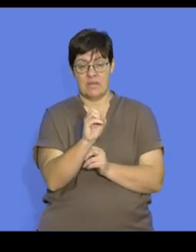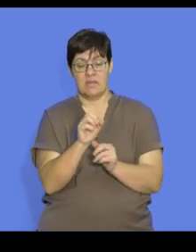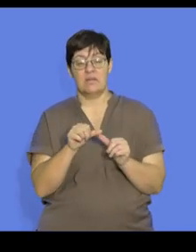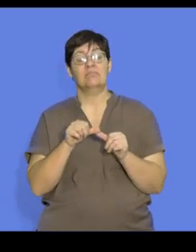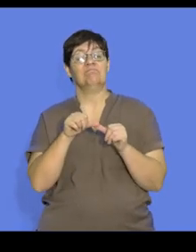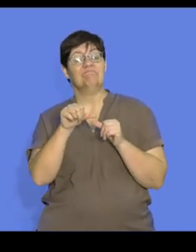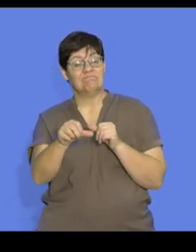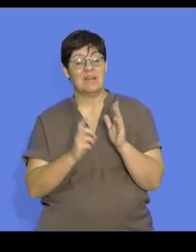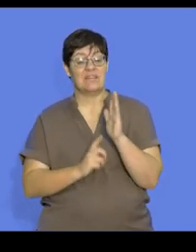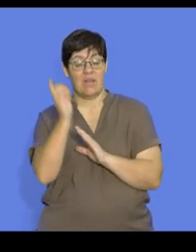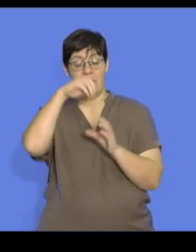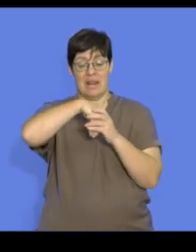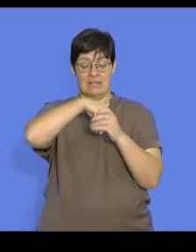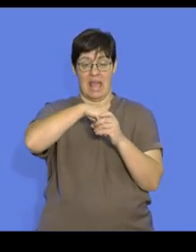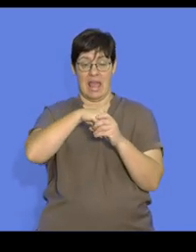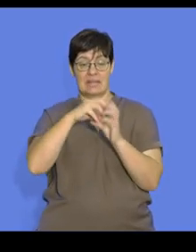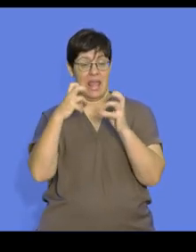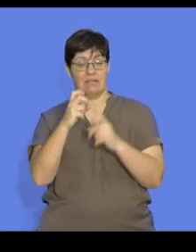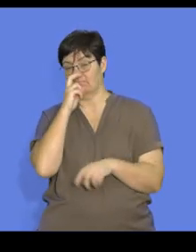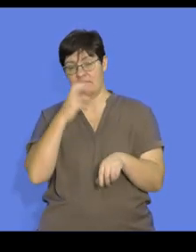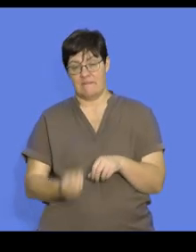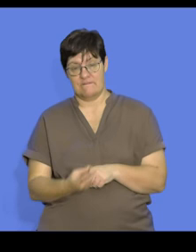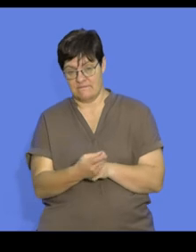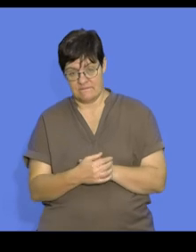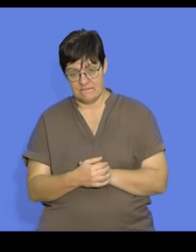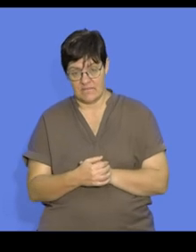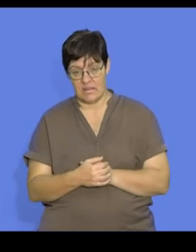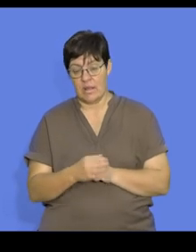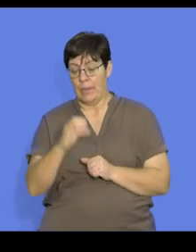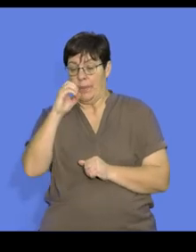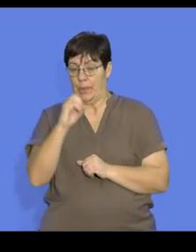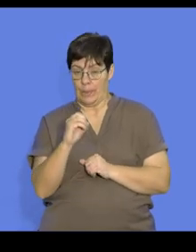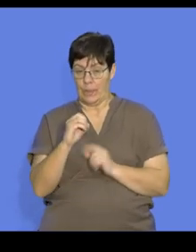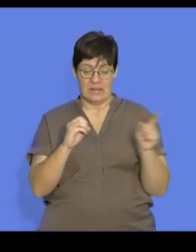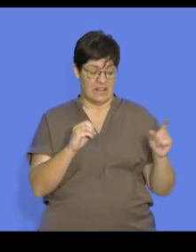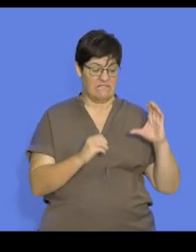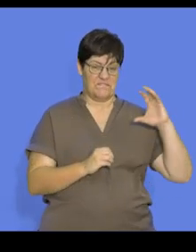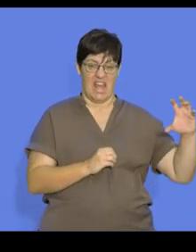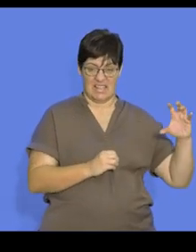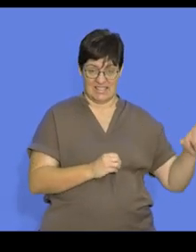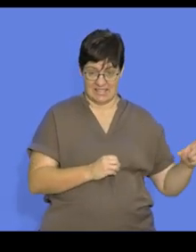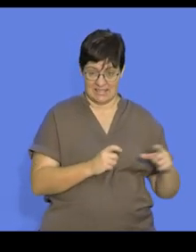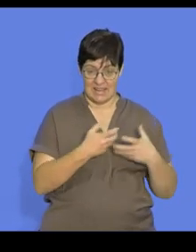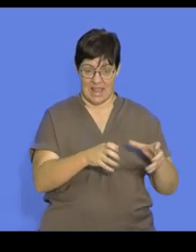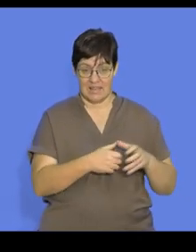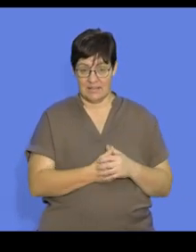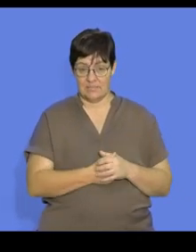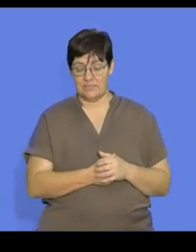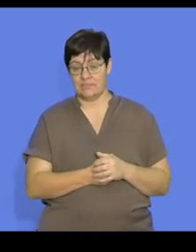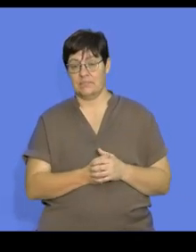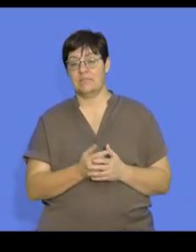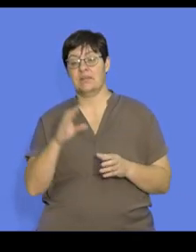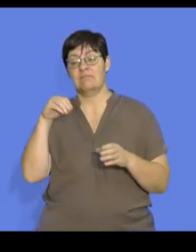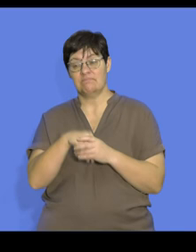that extensive period of development in the egg. The eggs are smaller than those of the precocial species,